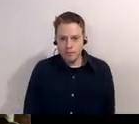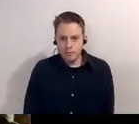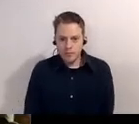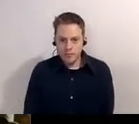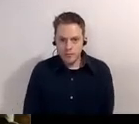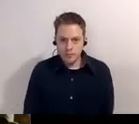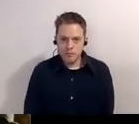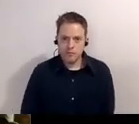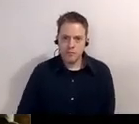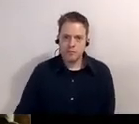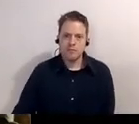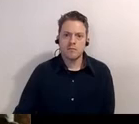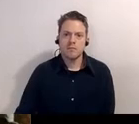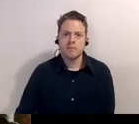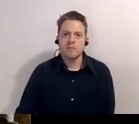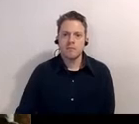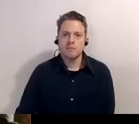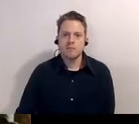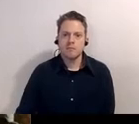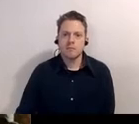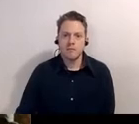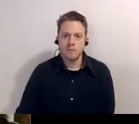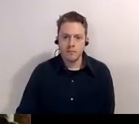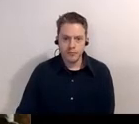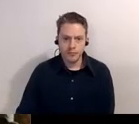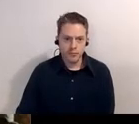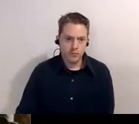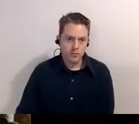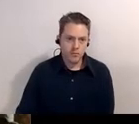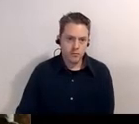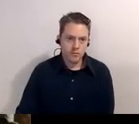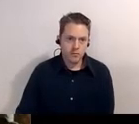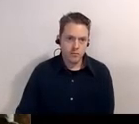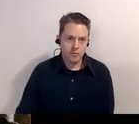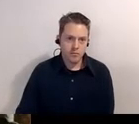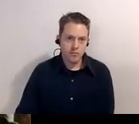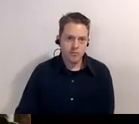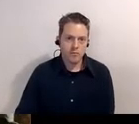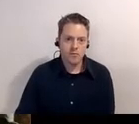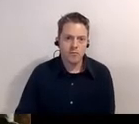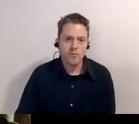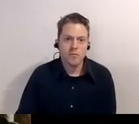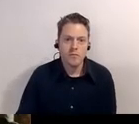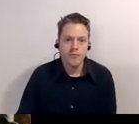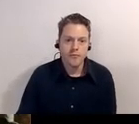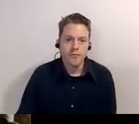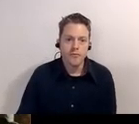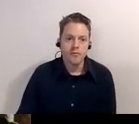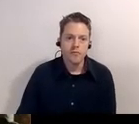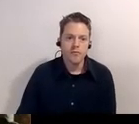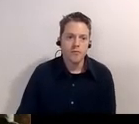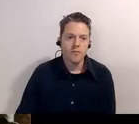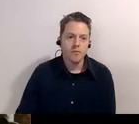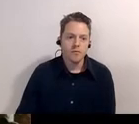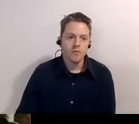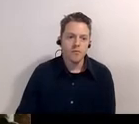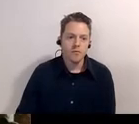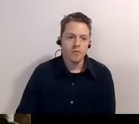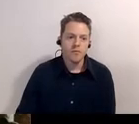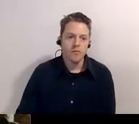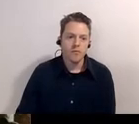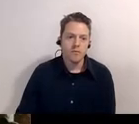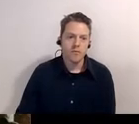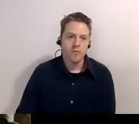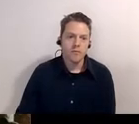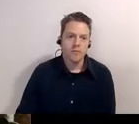headstone which i think is supposed to reflect the shape of a victorian house you have different symbols of death like a cut column you know with a drape over it